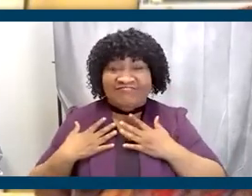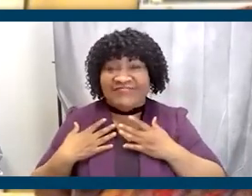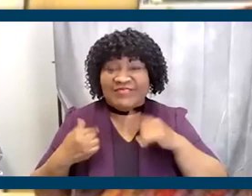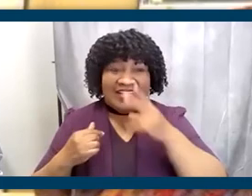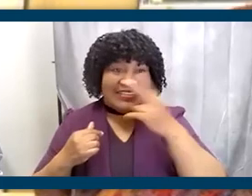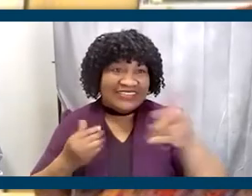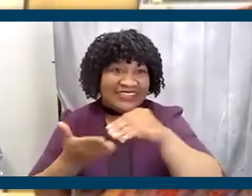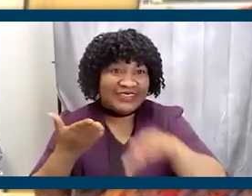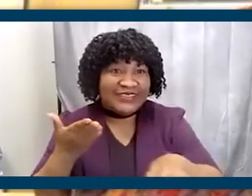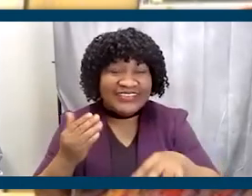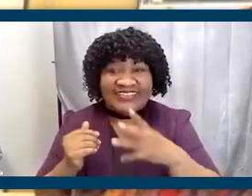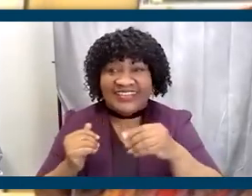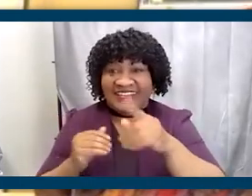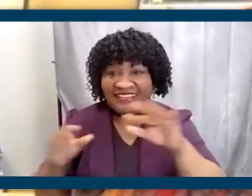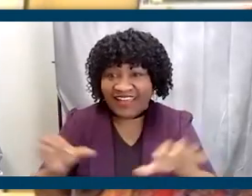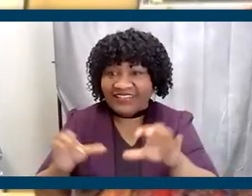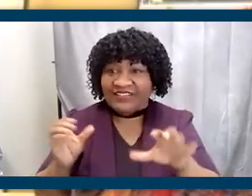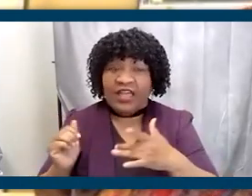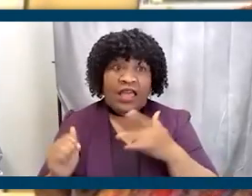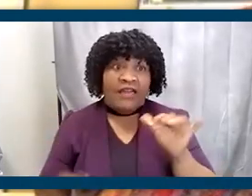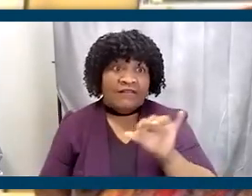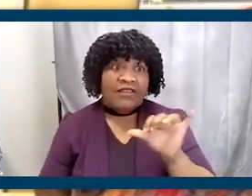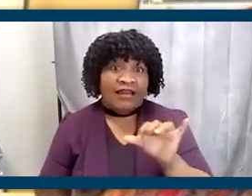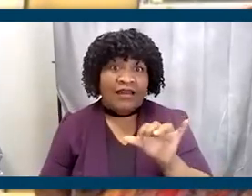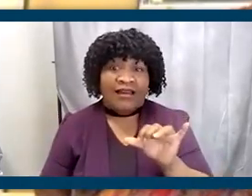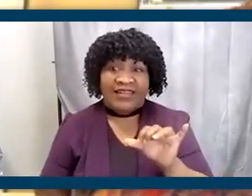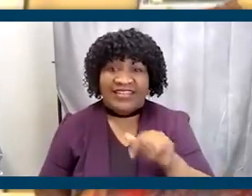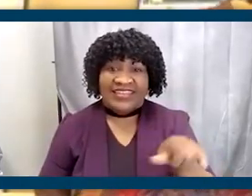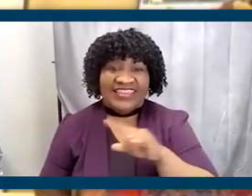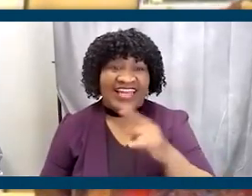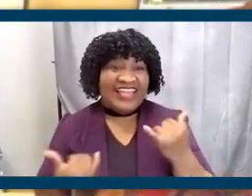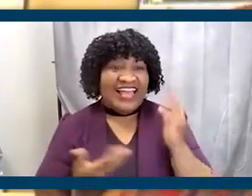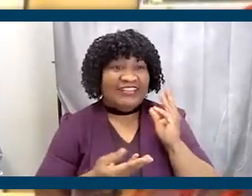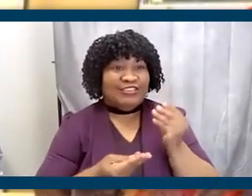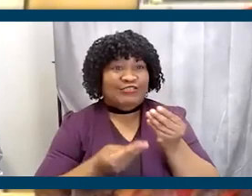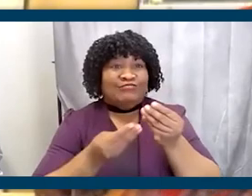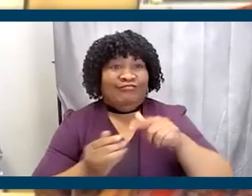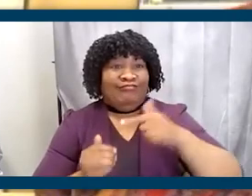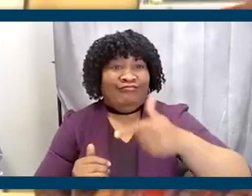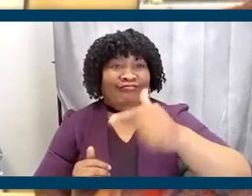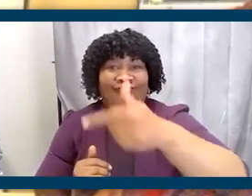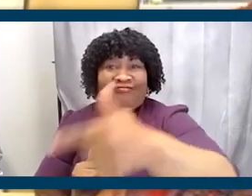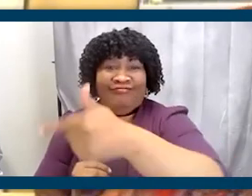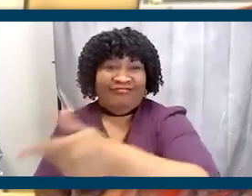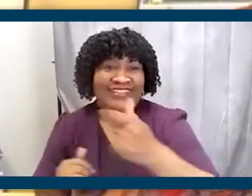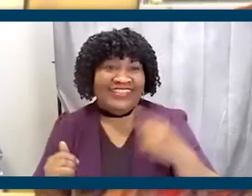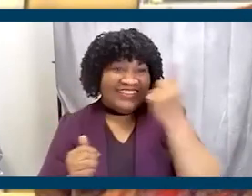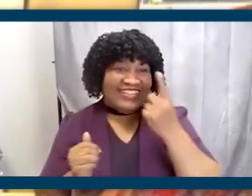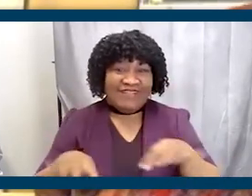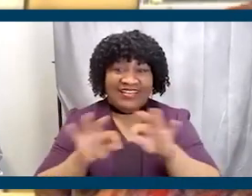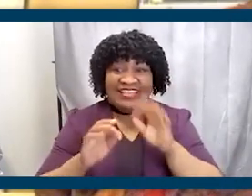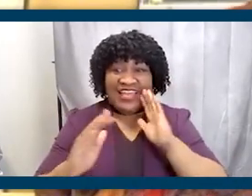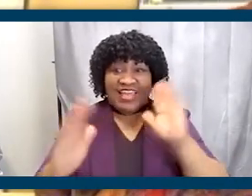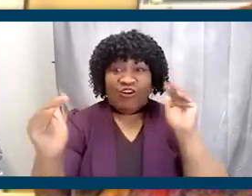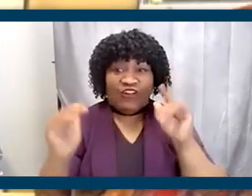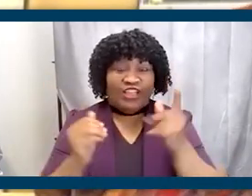students or whatever, and they're active. I feel like, uh, you know, that, that the torch is being passed to some folks who are going to think about it and hopefully